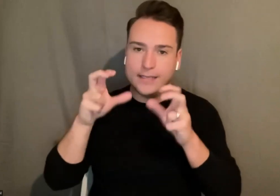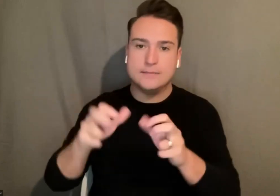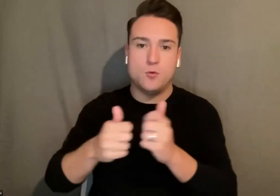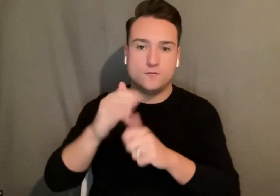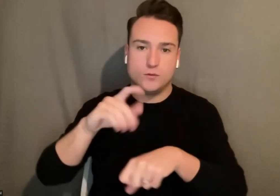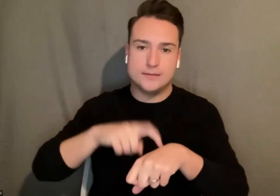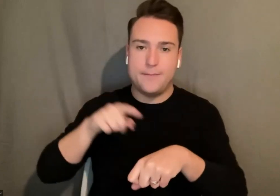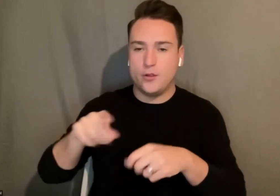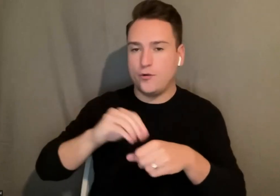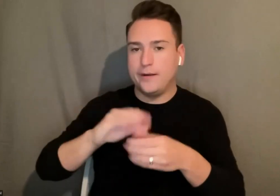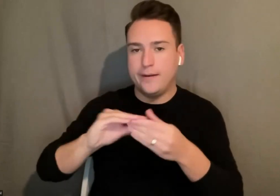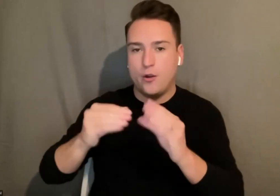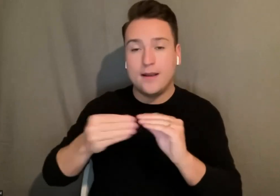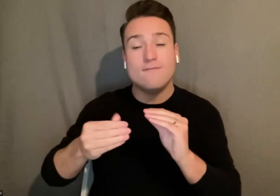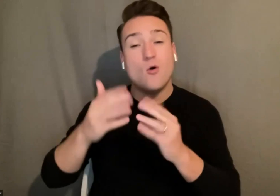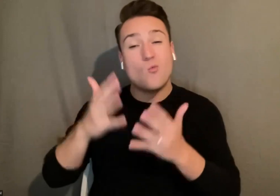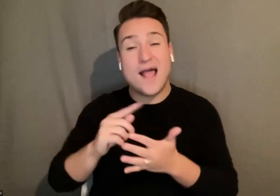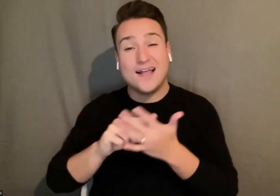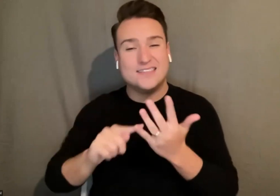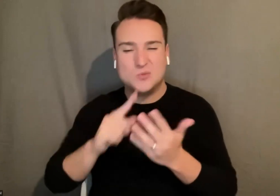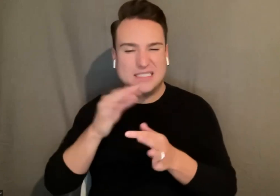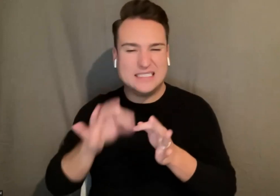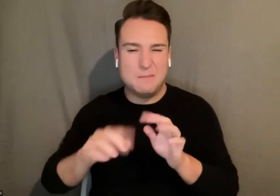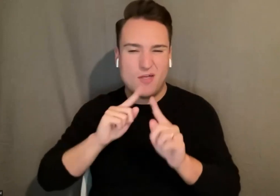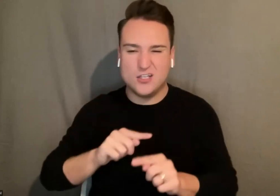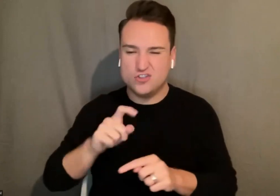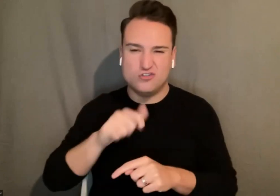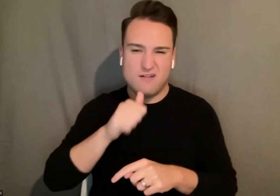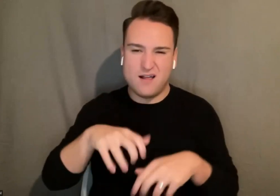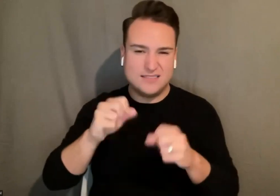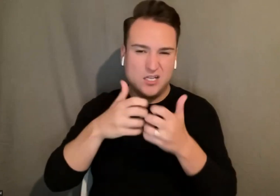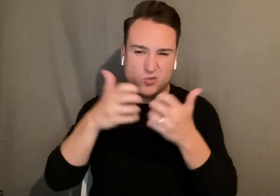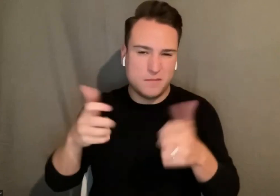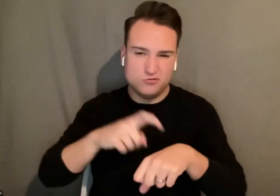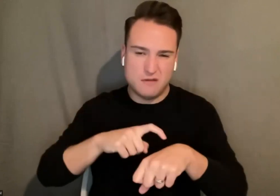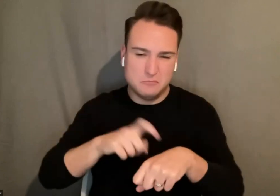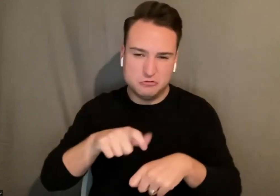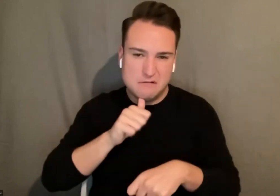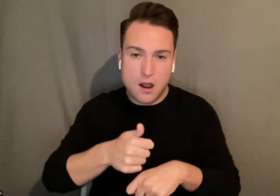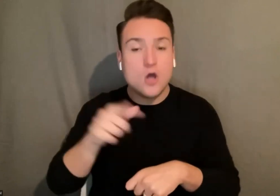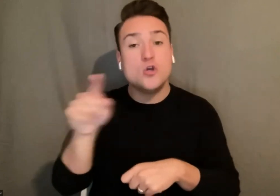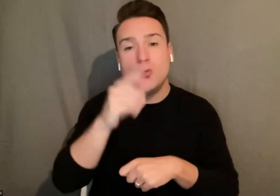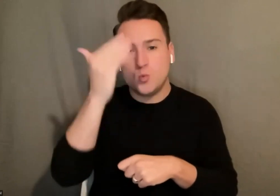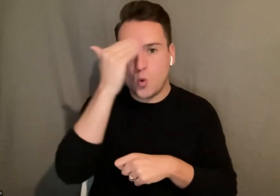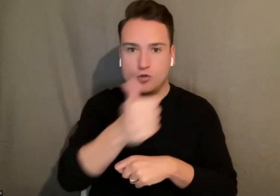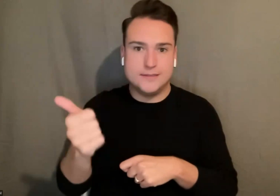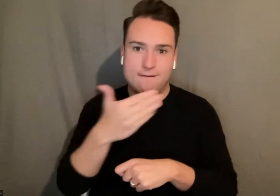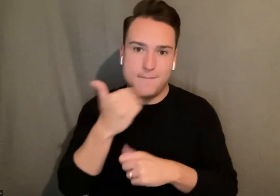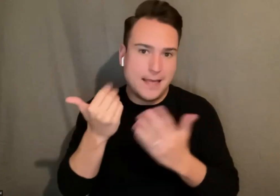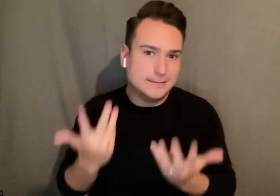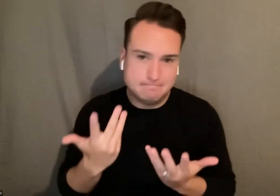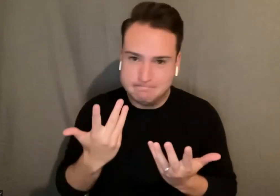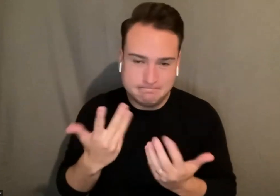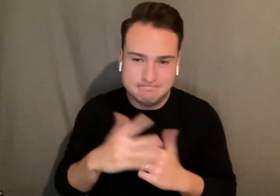the rest of it is kind of simple answers which shouldn't take too much time so um you know yourself best um